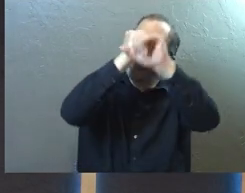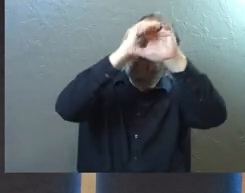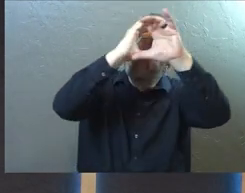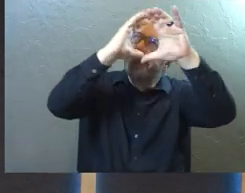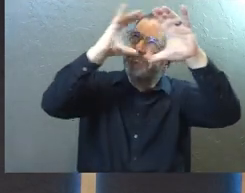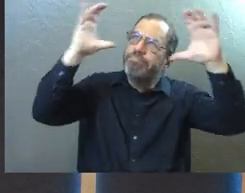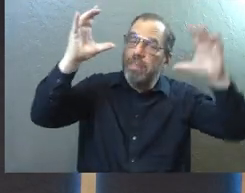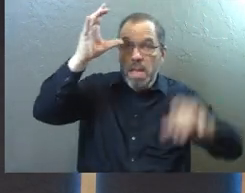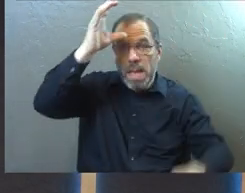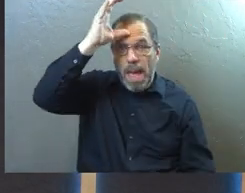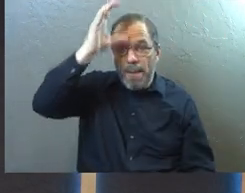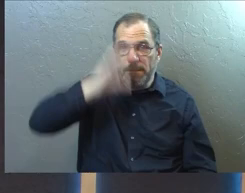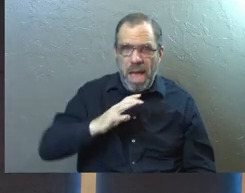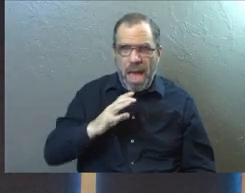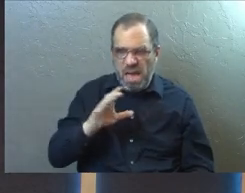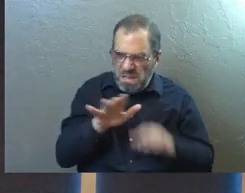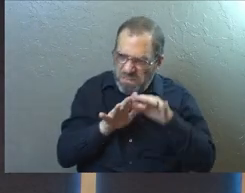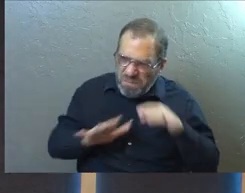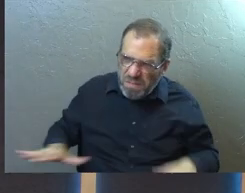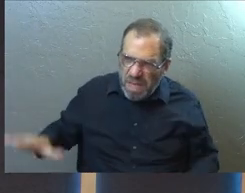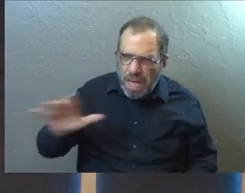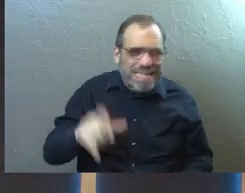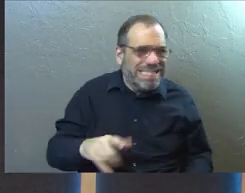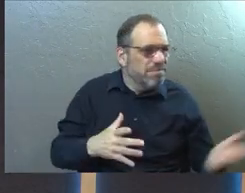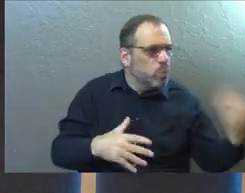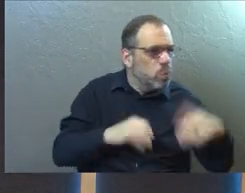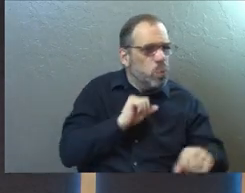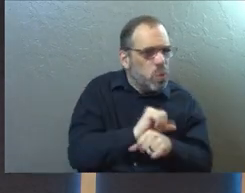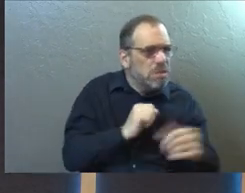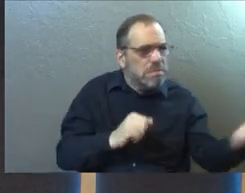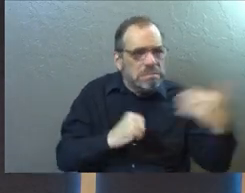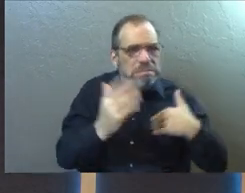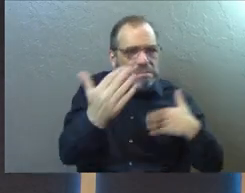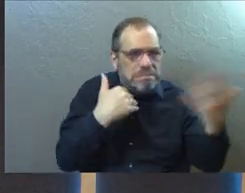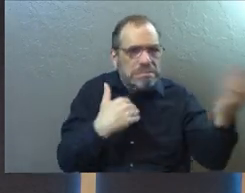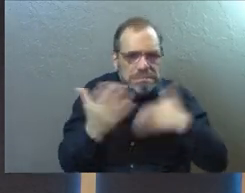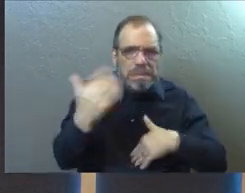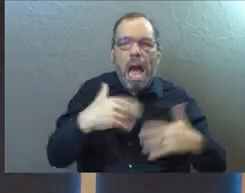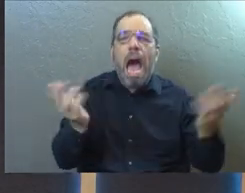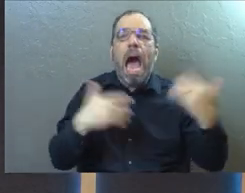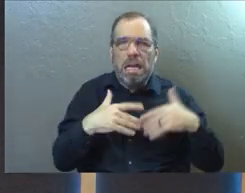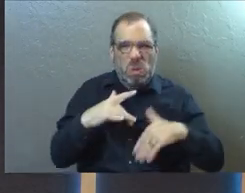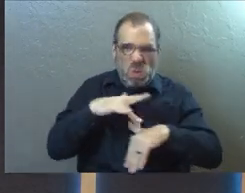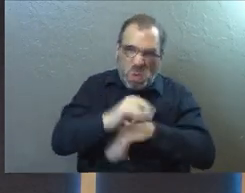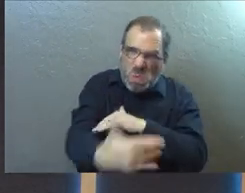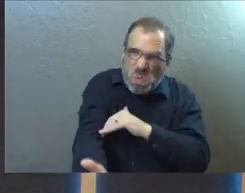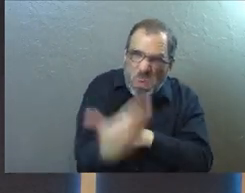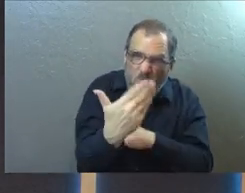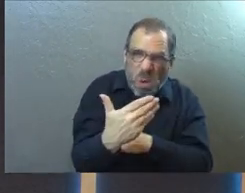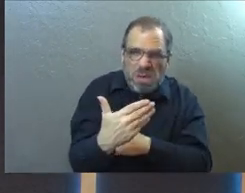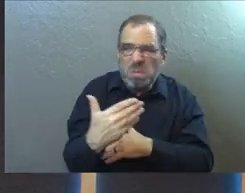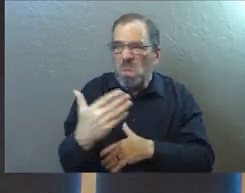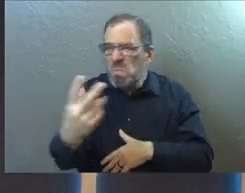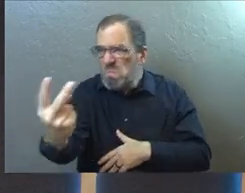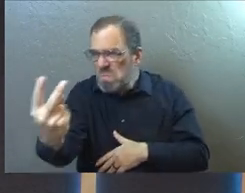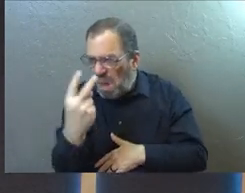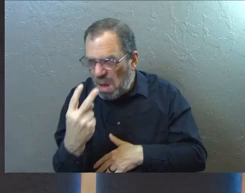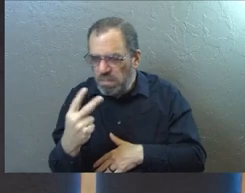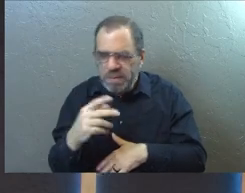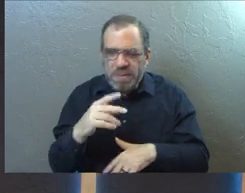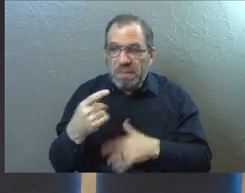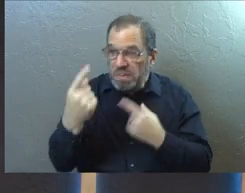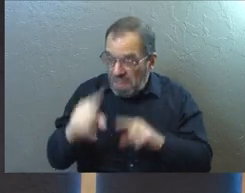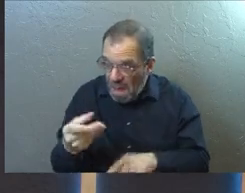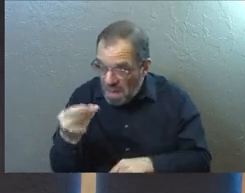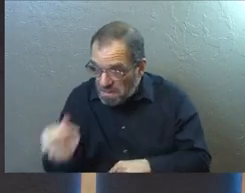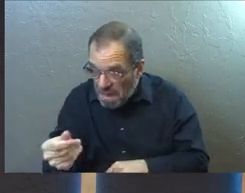this guy and he owns this field and he needs people to come work in the field. And he goes out early in the morning and he gets a couple guys and